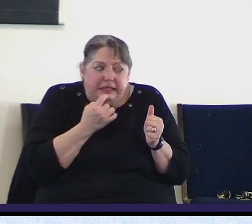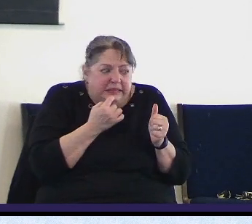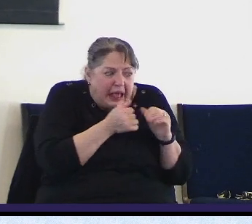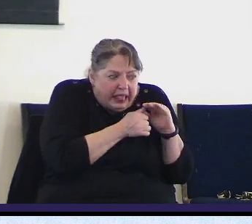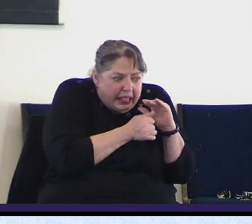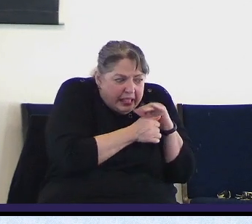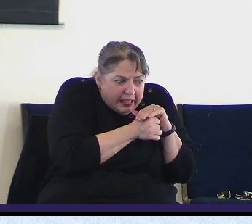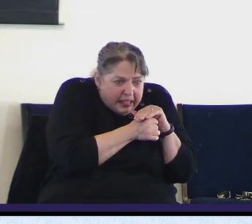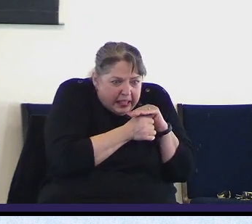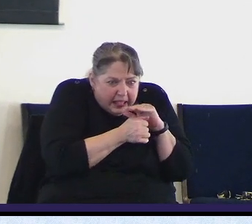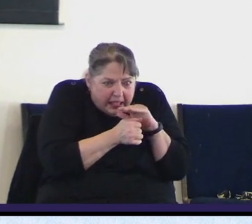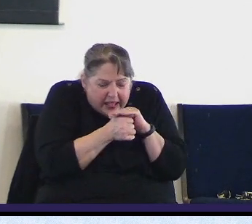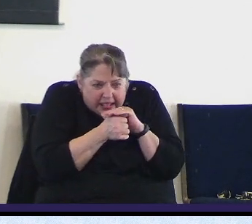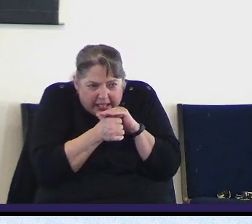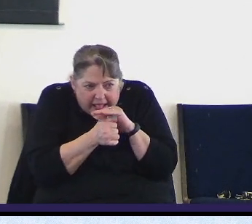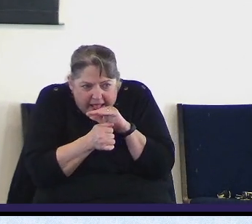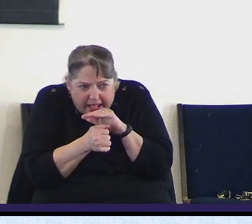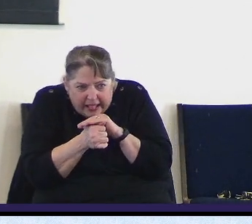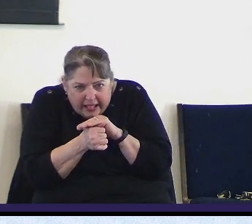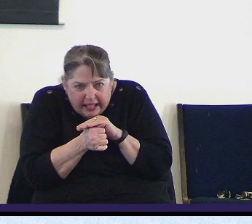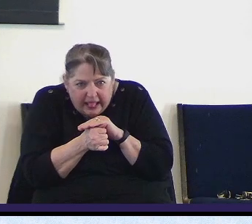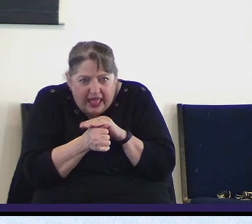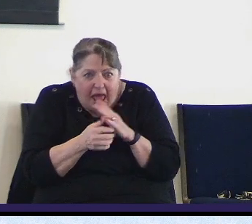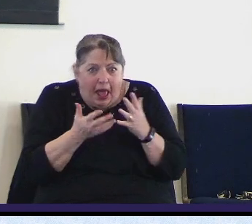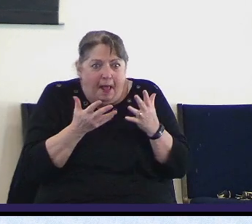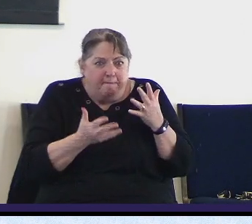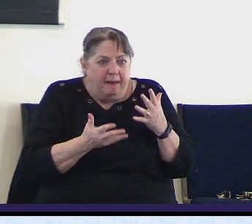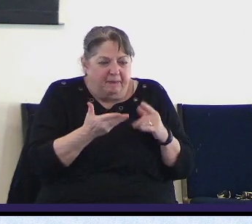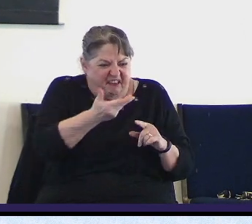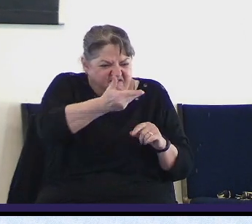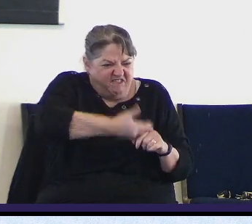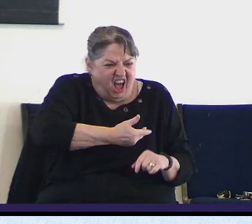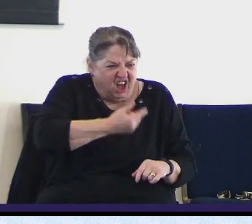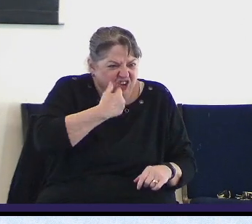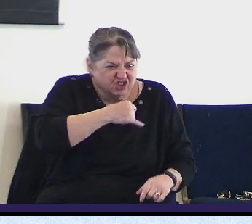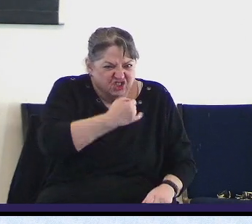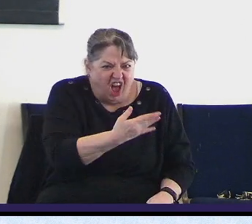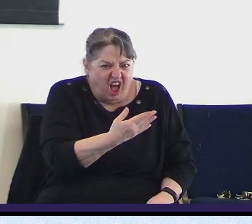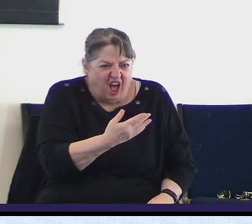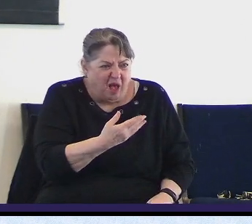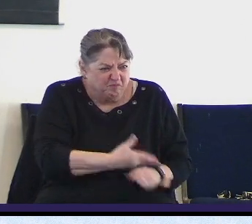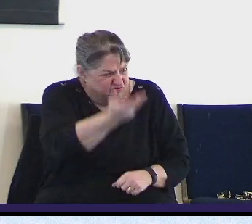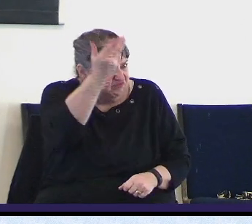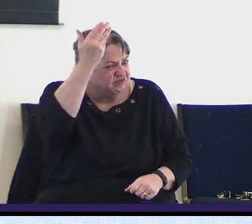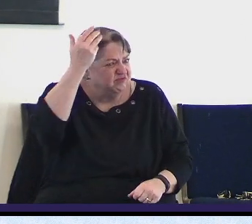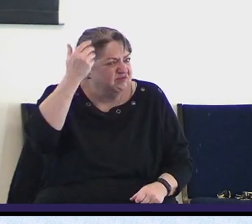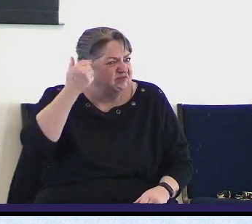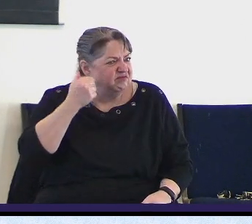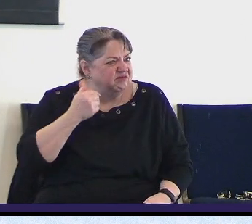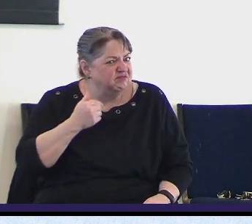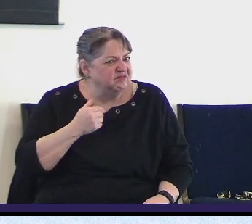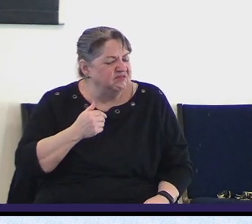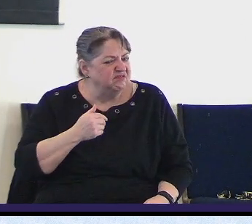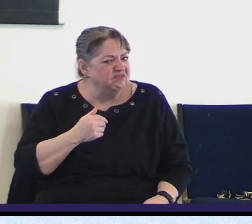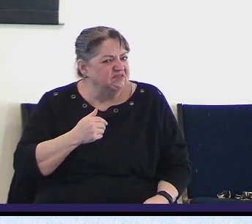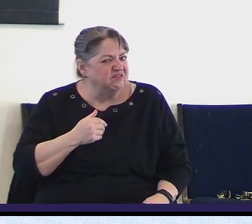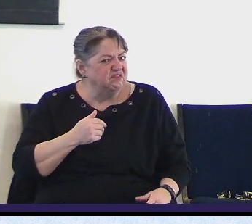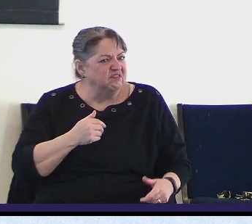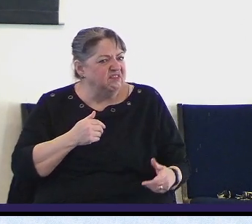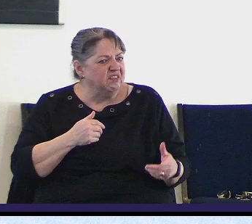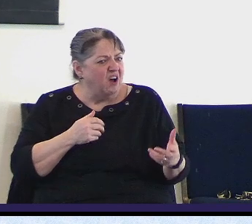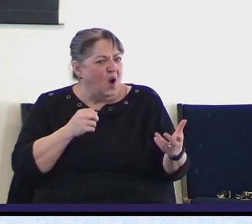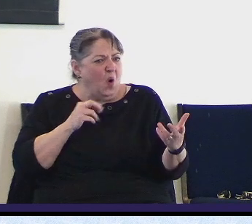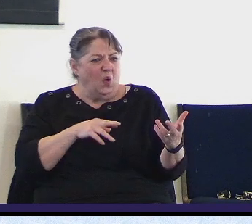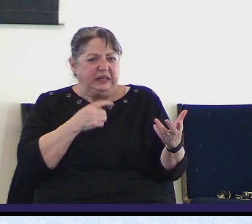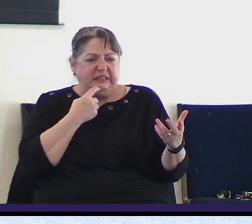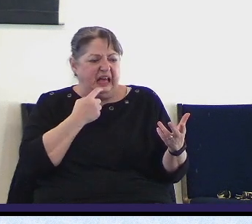Lord because they'd be in trouble they might lose their job if they say I don't agree with that terminology or I don't agree with this